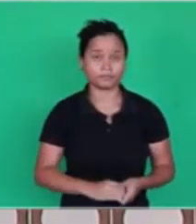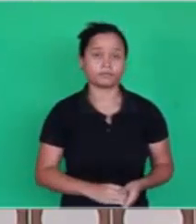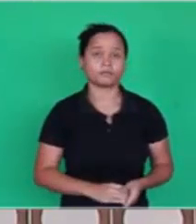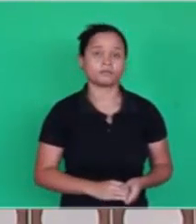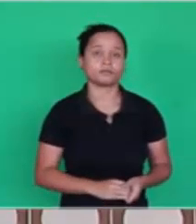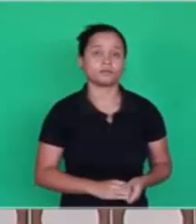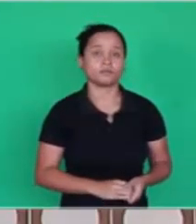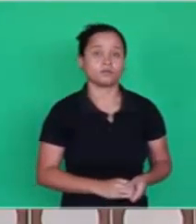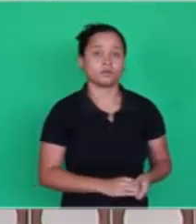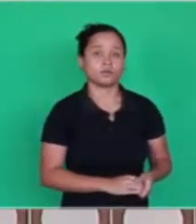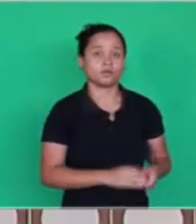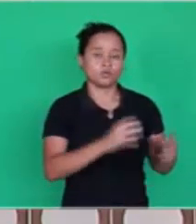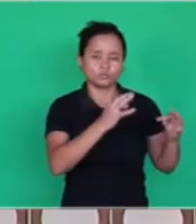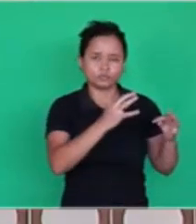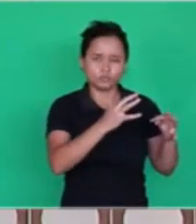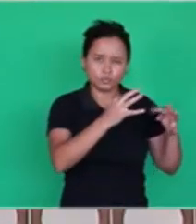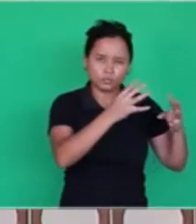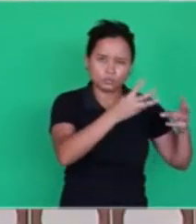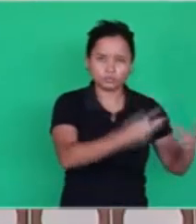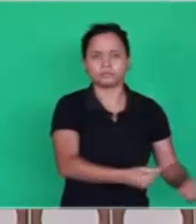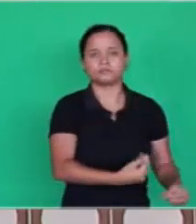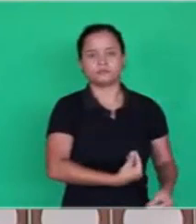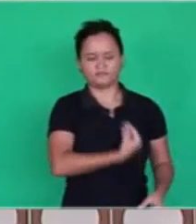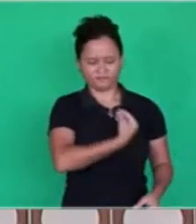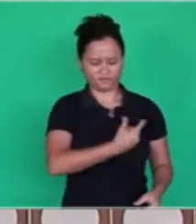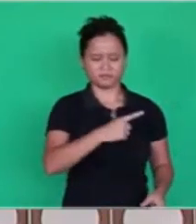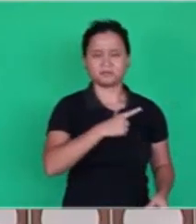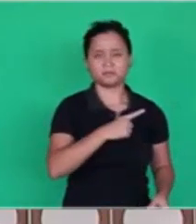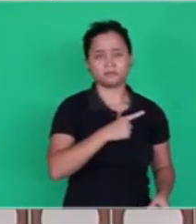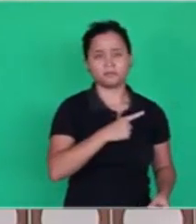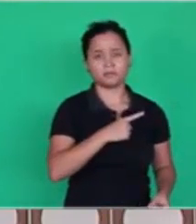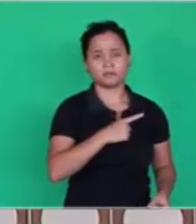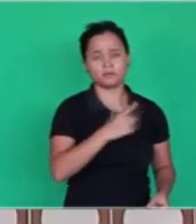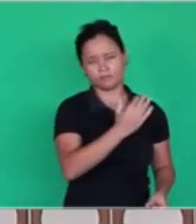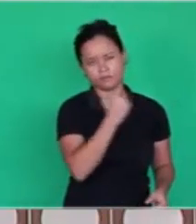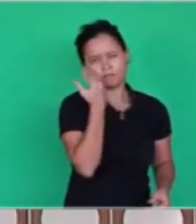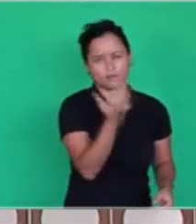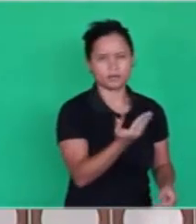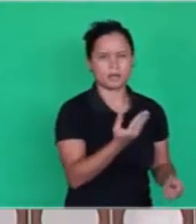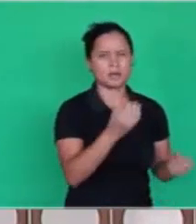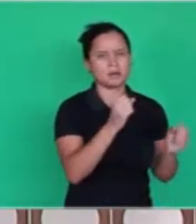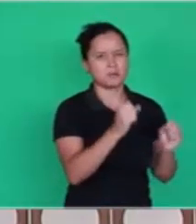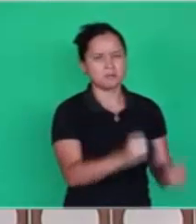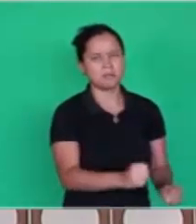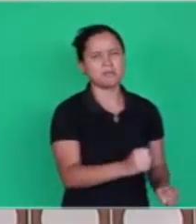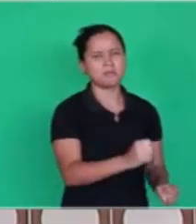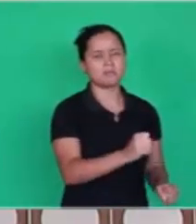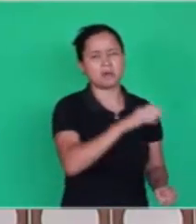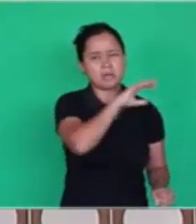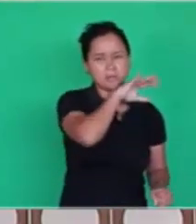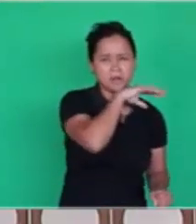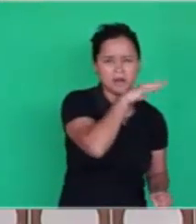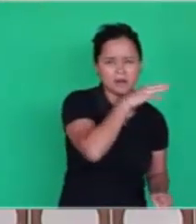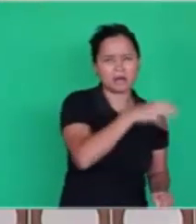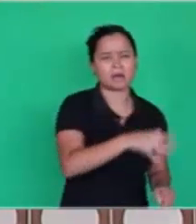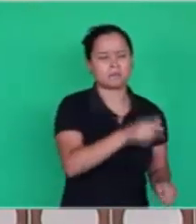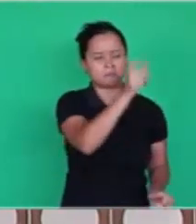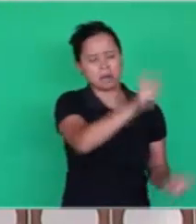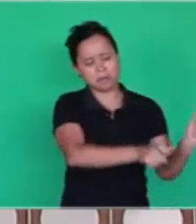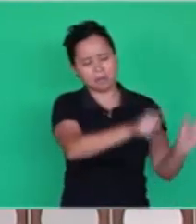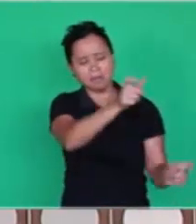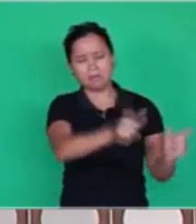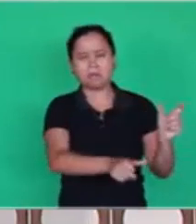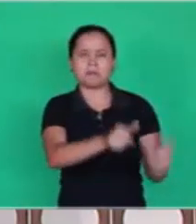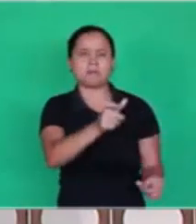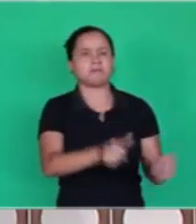Everything that has life dies here. You can be a vegetable, a man, an animal, it dies here. But